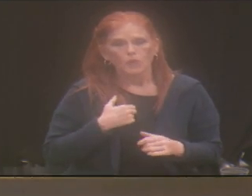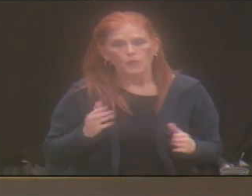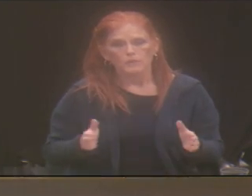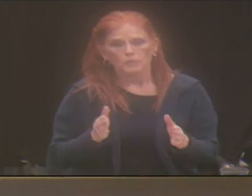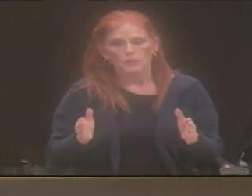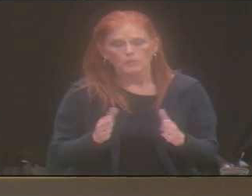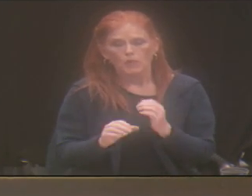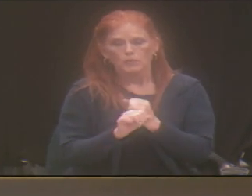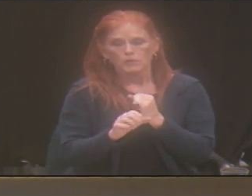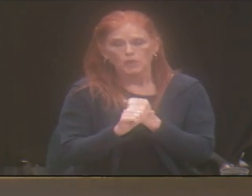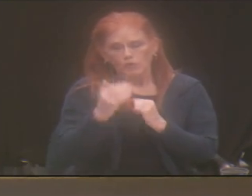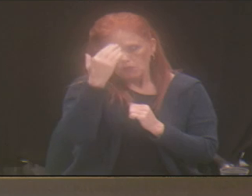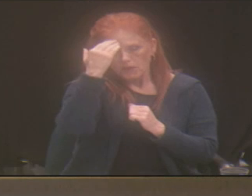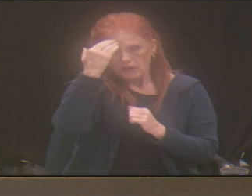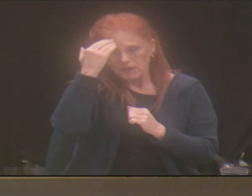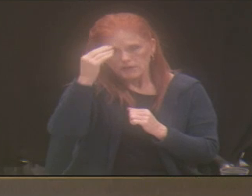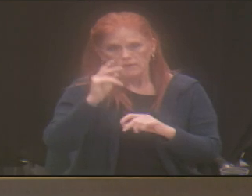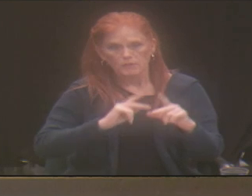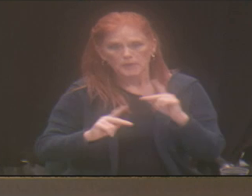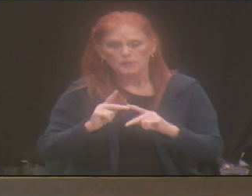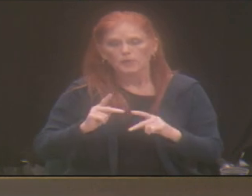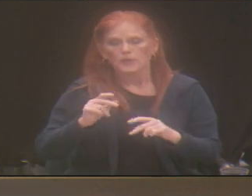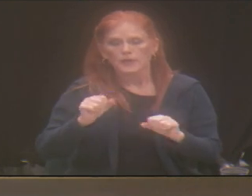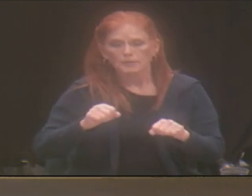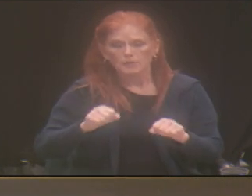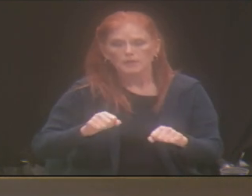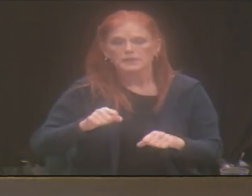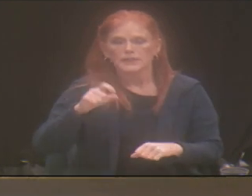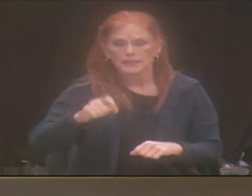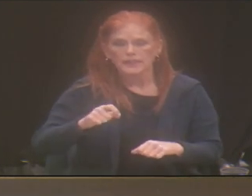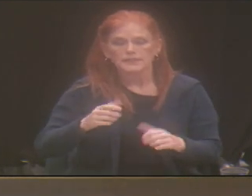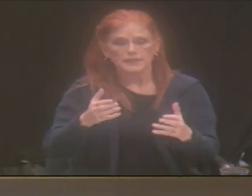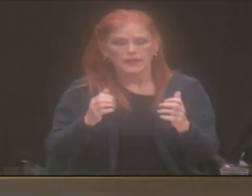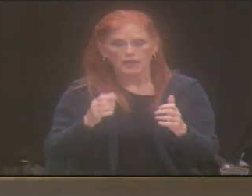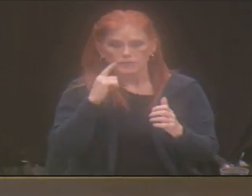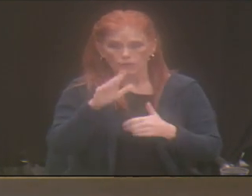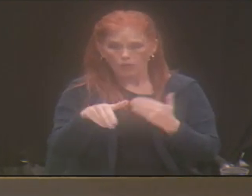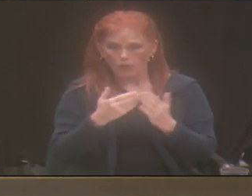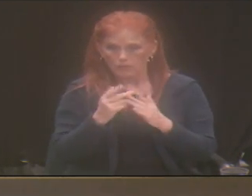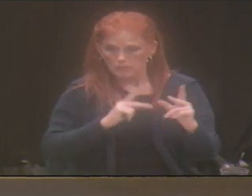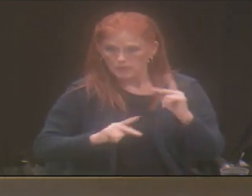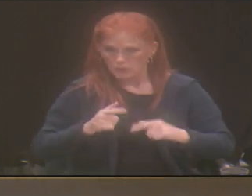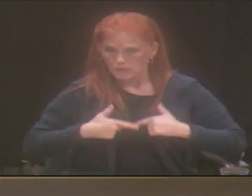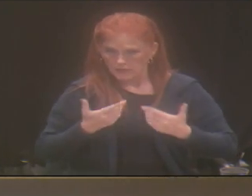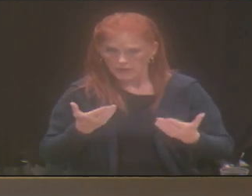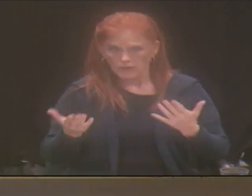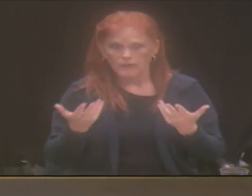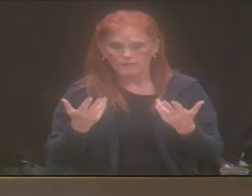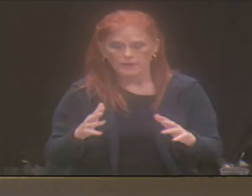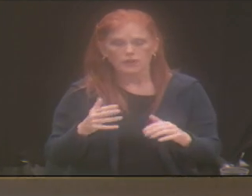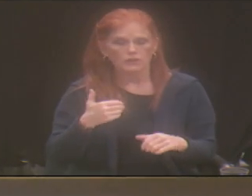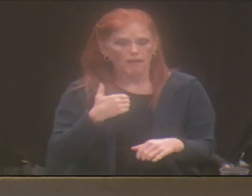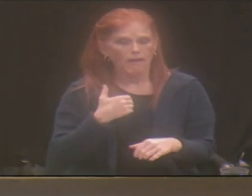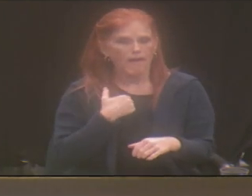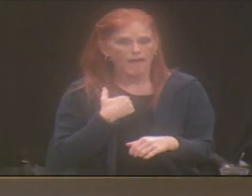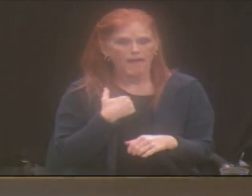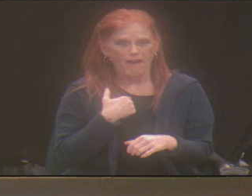awareness to the general public on the capabilities, needs, and desires of our citizens with disabilities. This is running long.